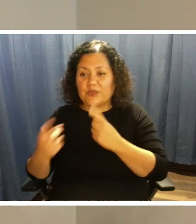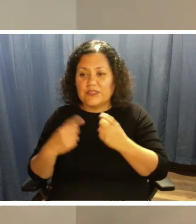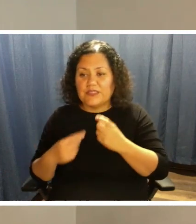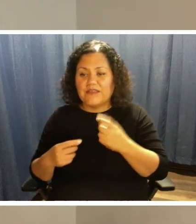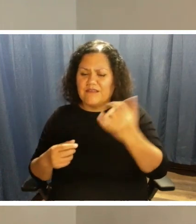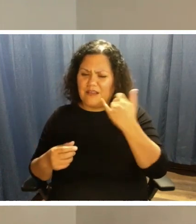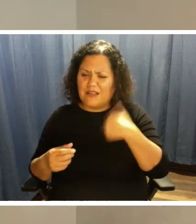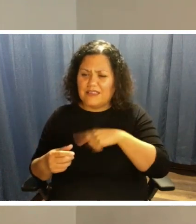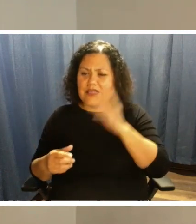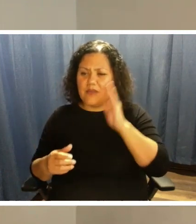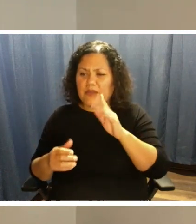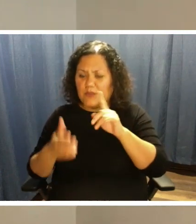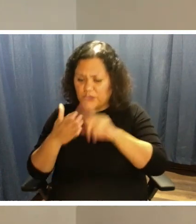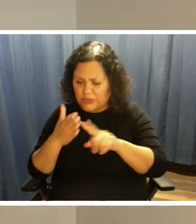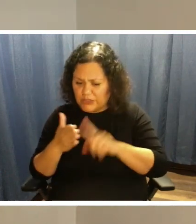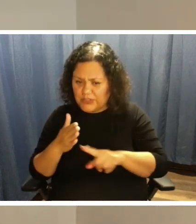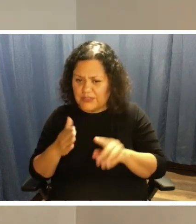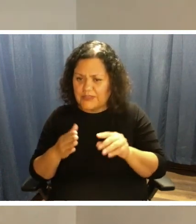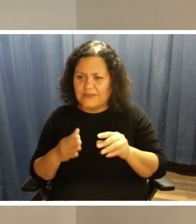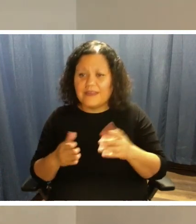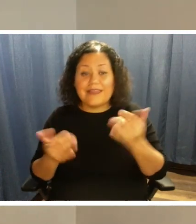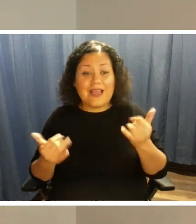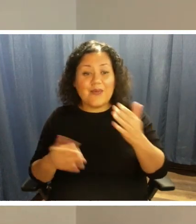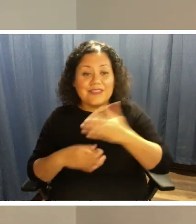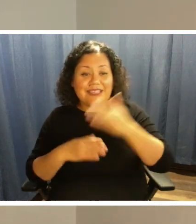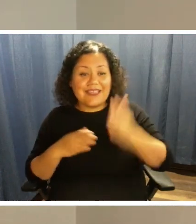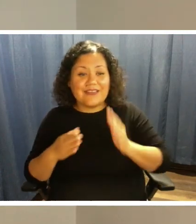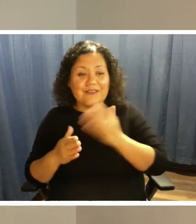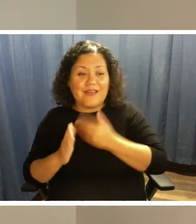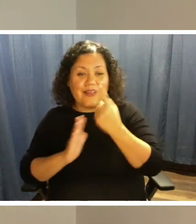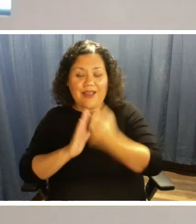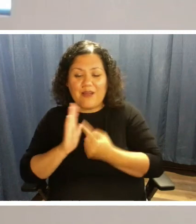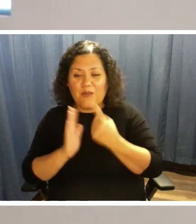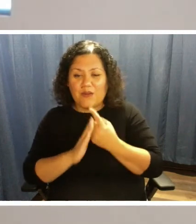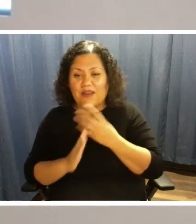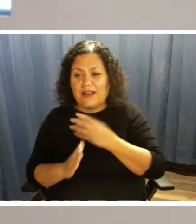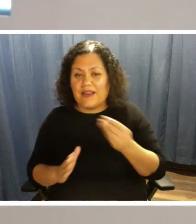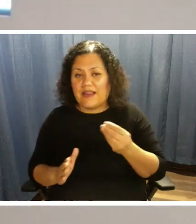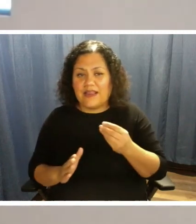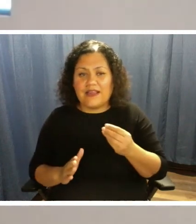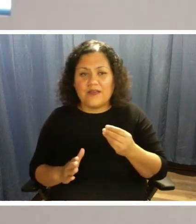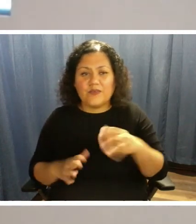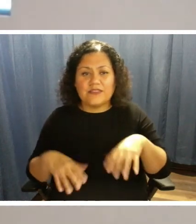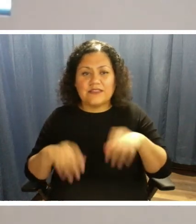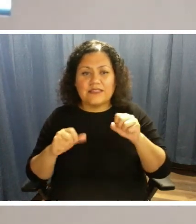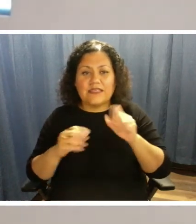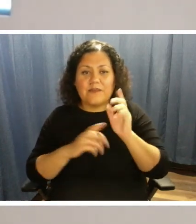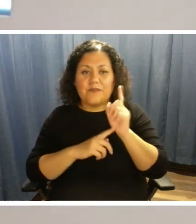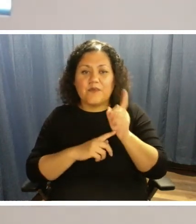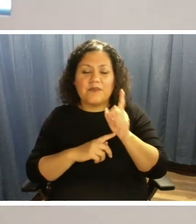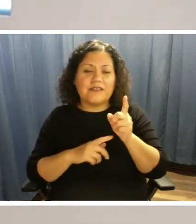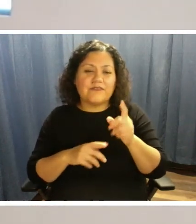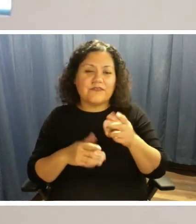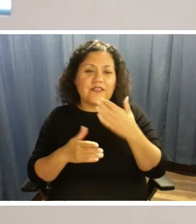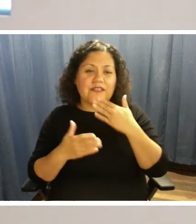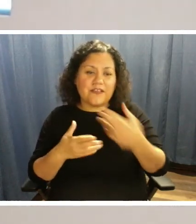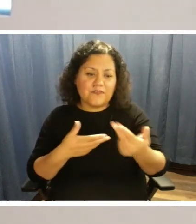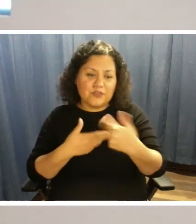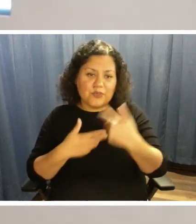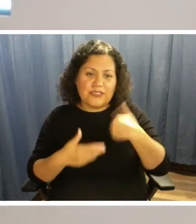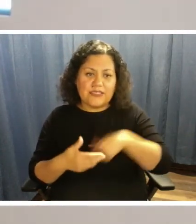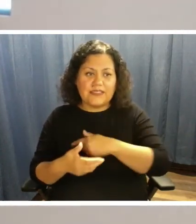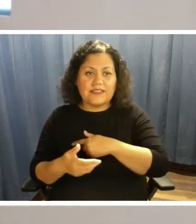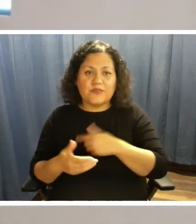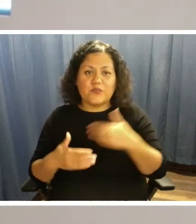into that further. So we've come to the end of our hour. And so we want to just take a moment to thank you for joining us today. We appreciate